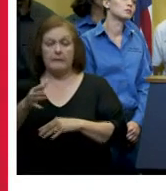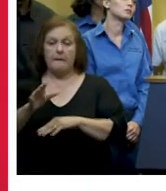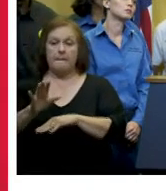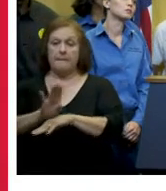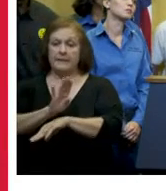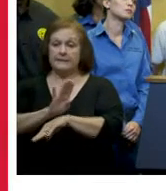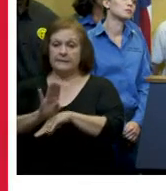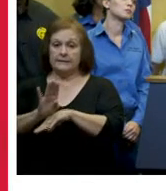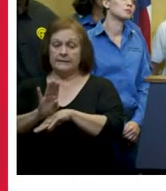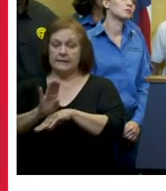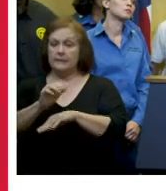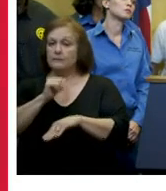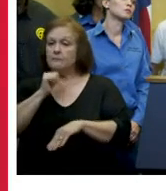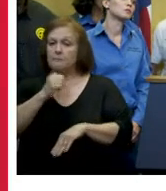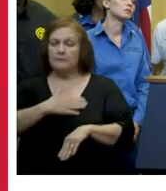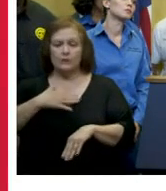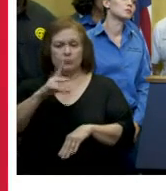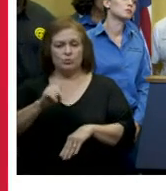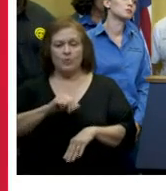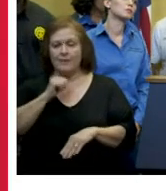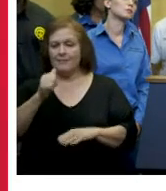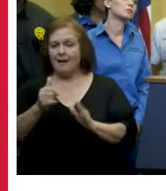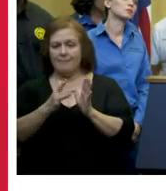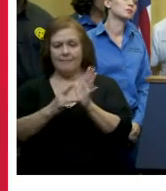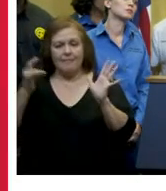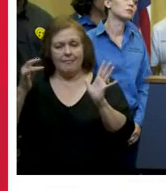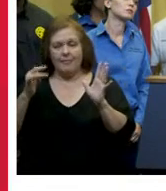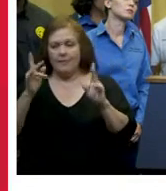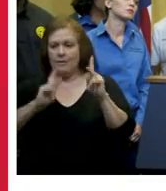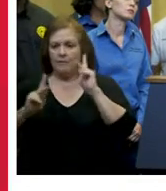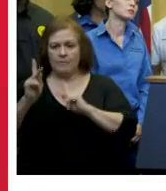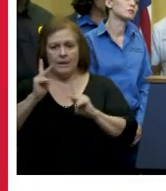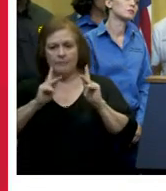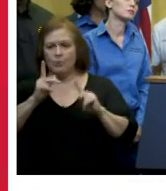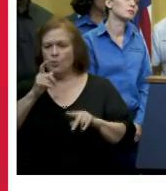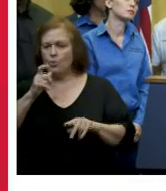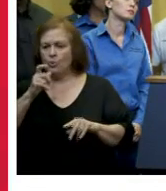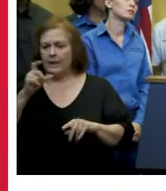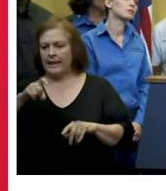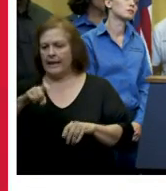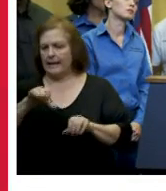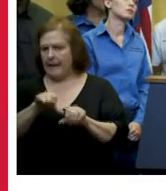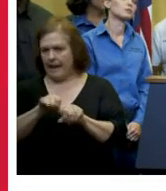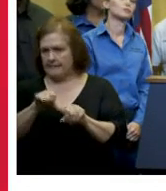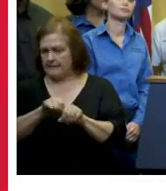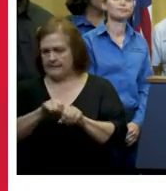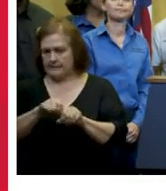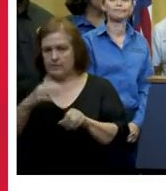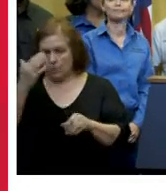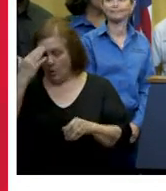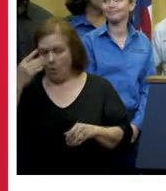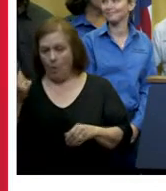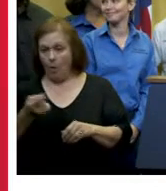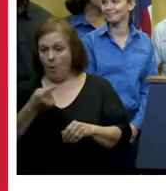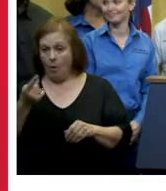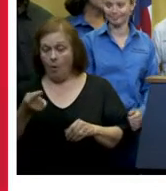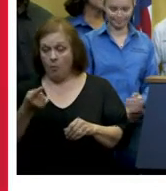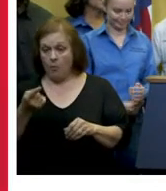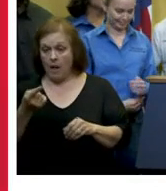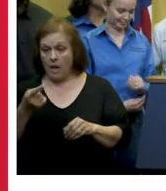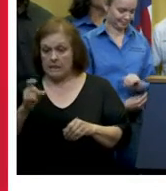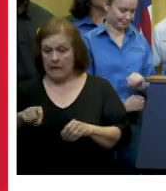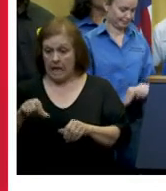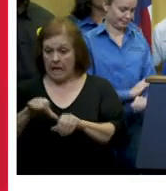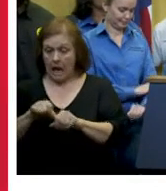not to take advantage of our uh of our residents who are going to fill up at the tank you know price gouging is in a